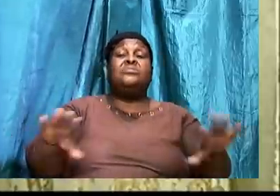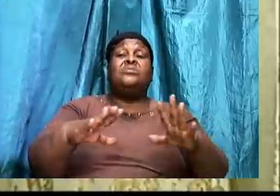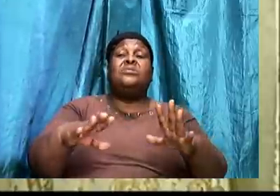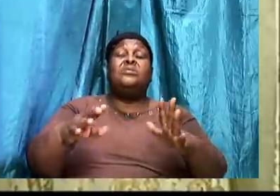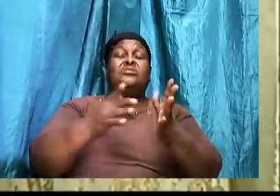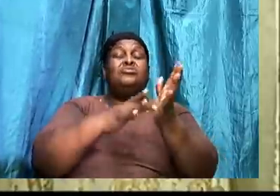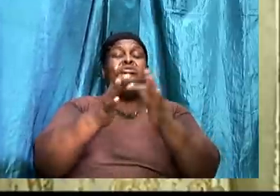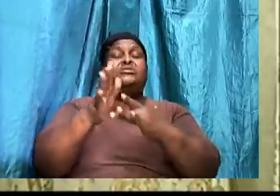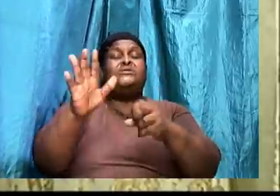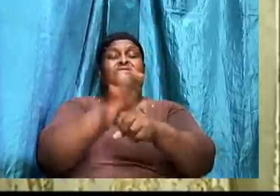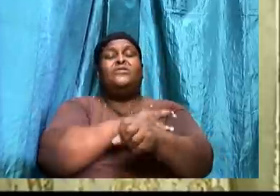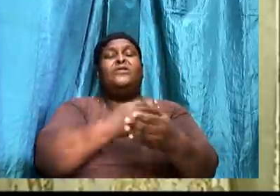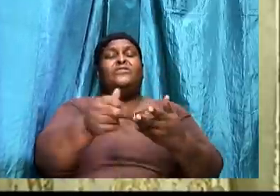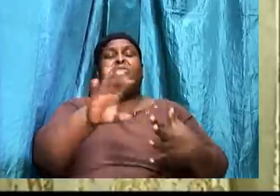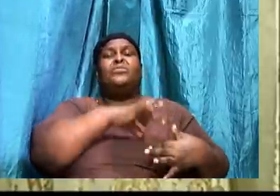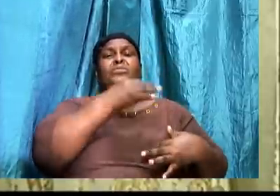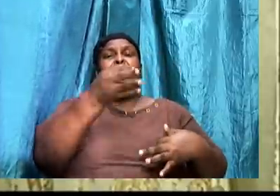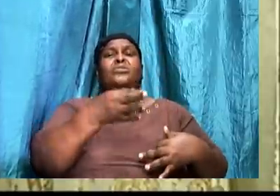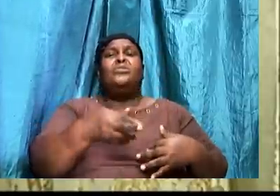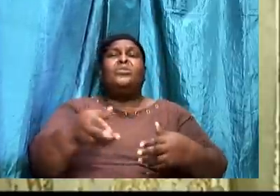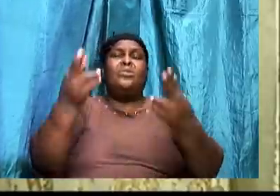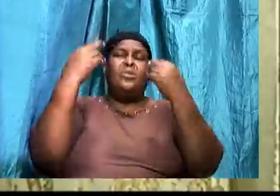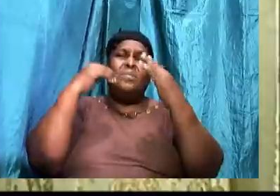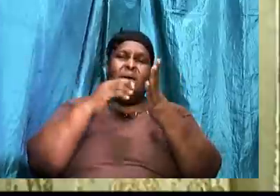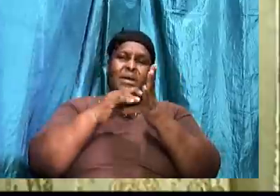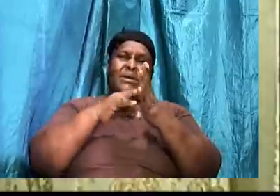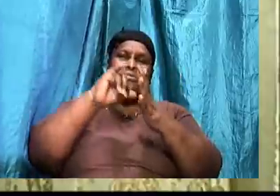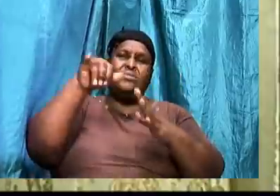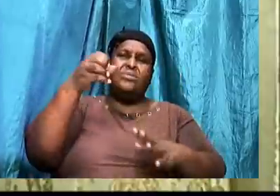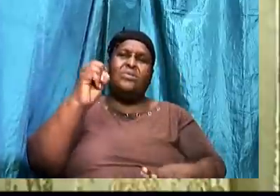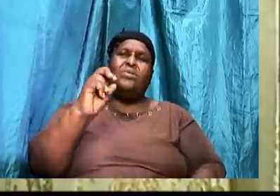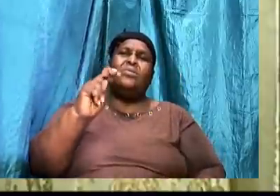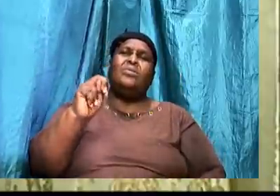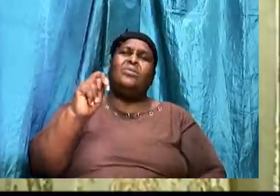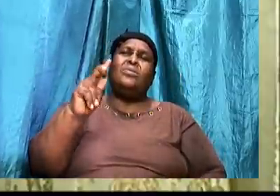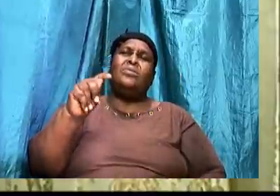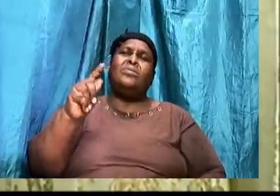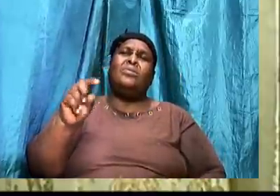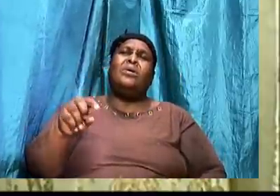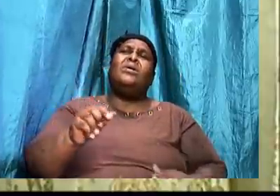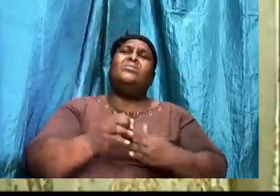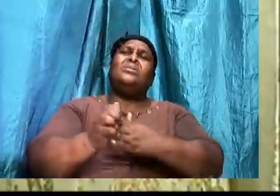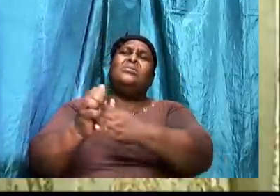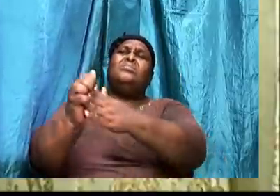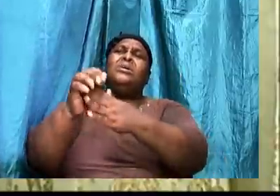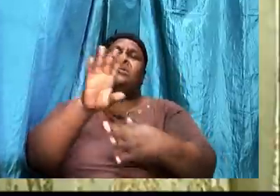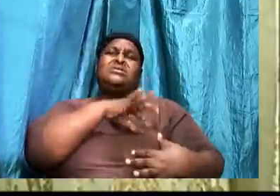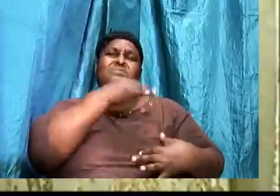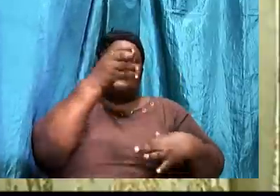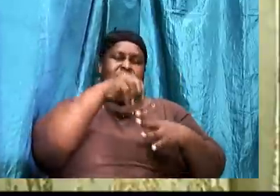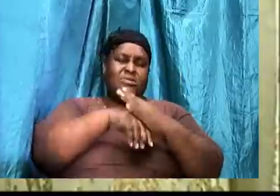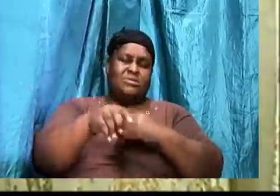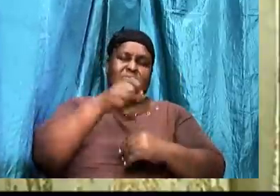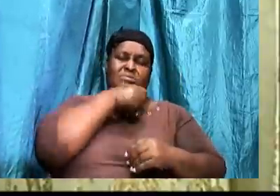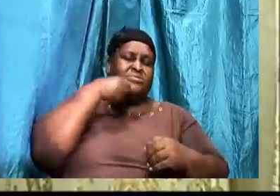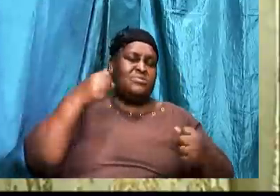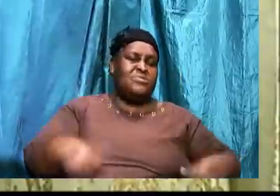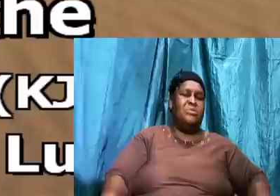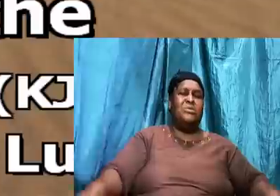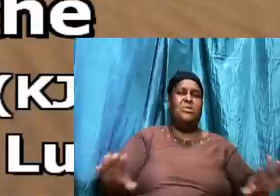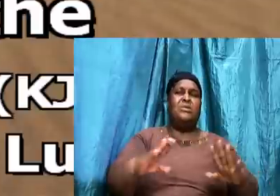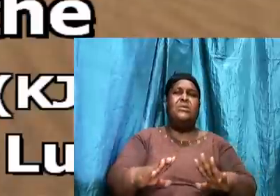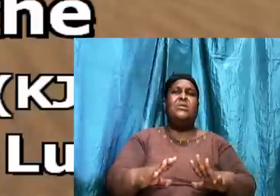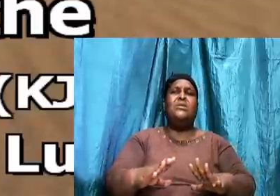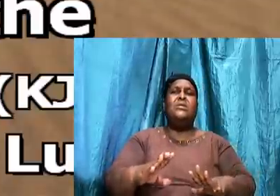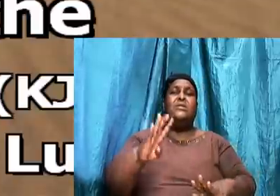of the Holy Ghost returned from Jordan. And was led by the spirit into the wilderness. Being